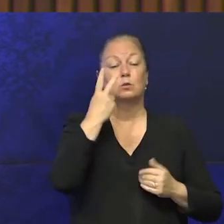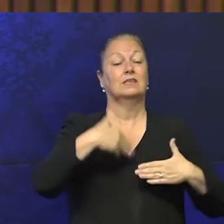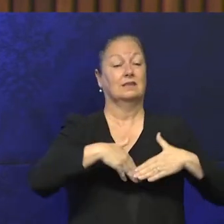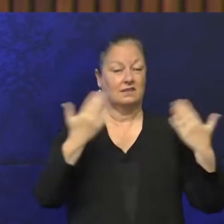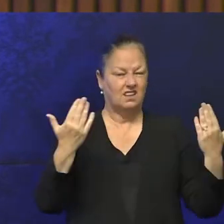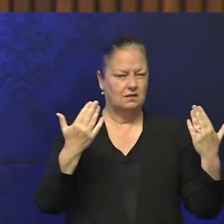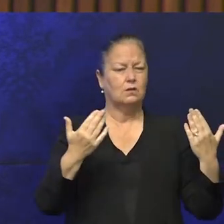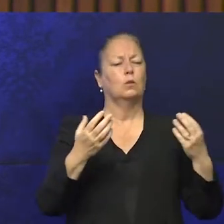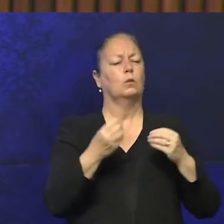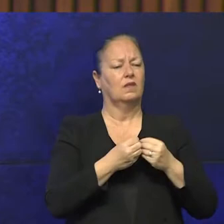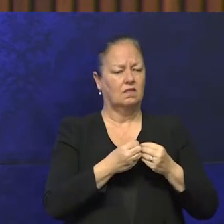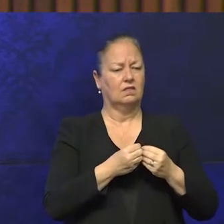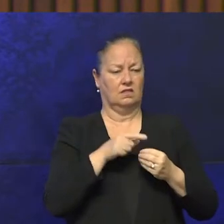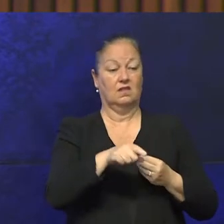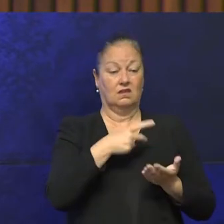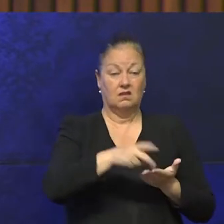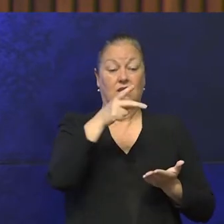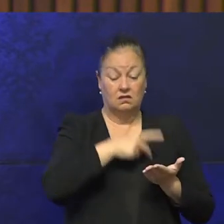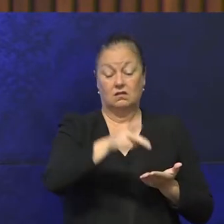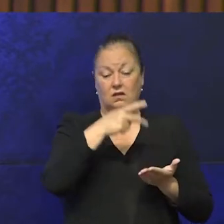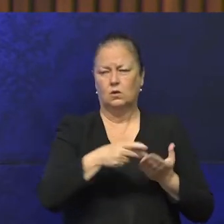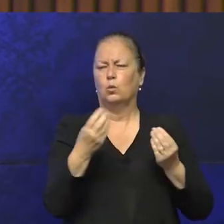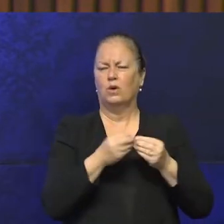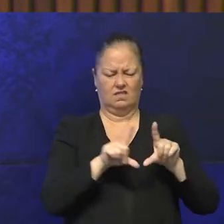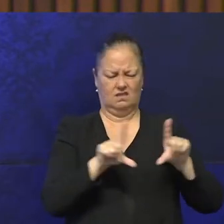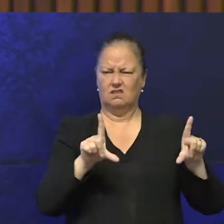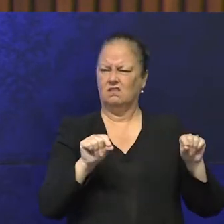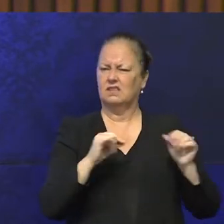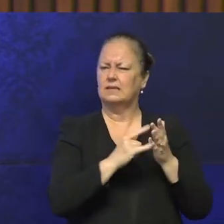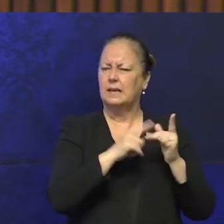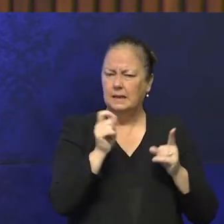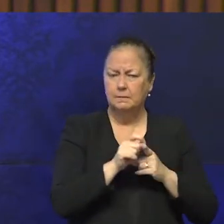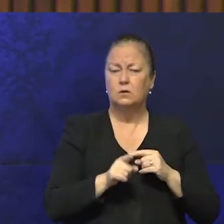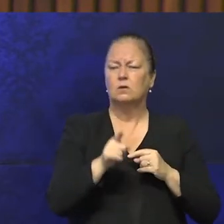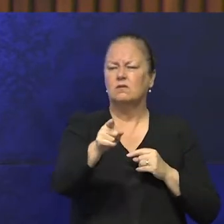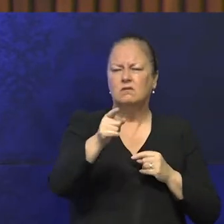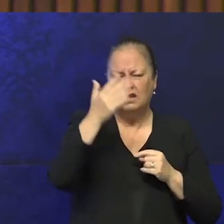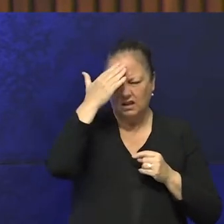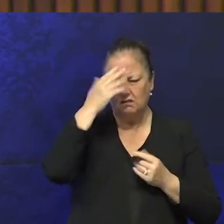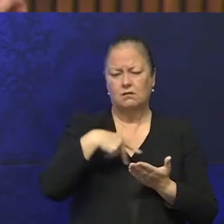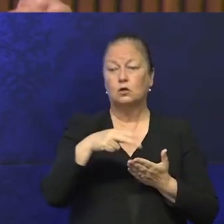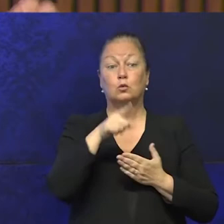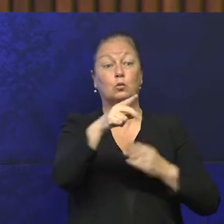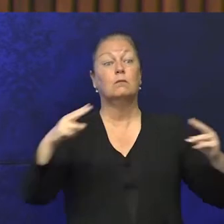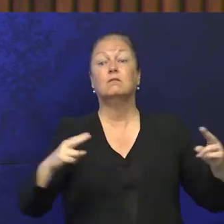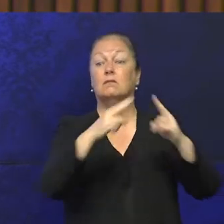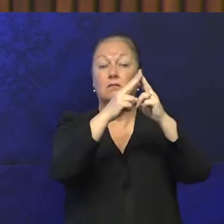permission, with a slip and then he walked with other elders to walk into Melbourne Parliament House,